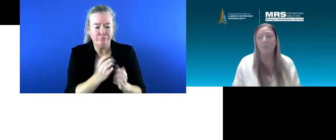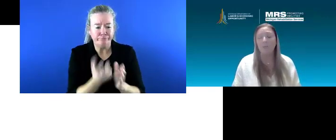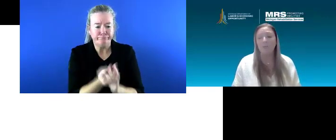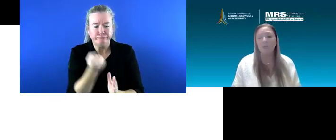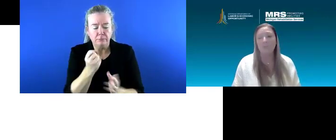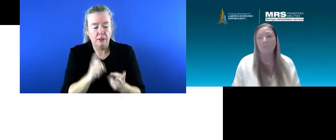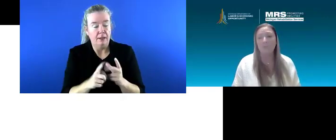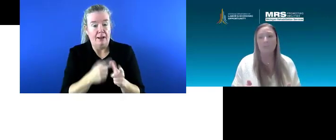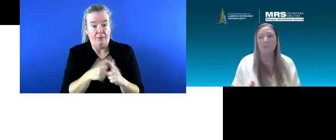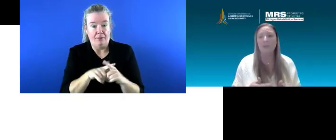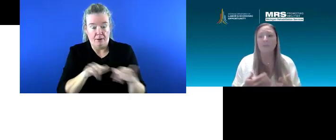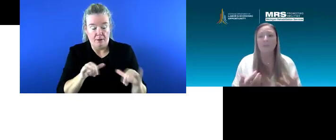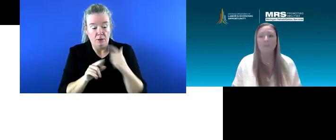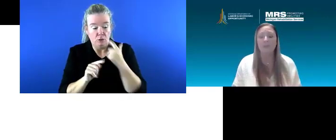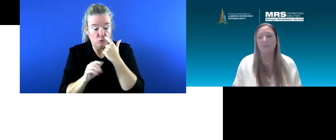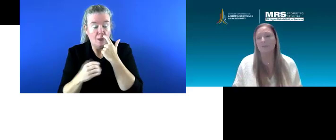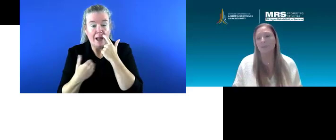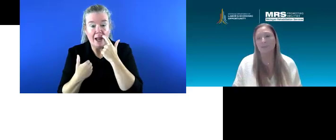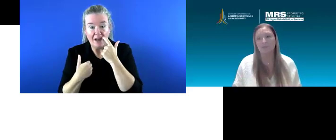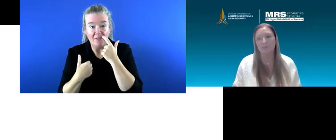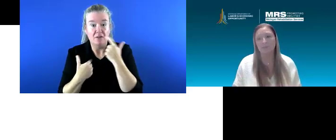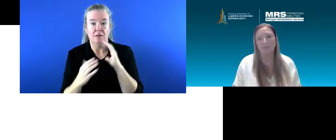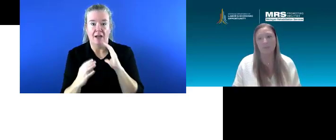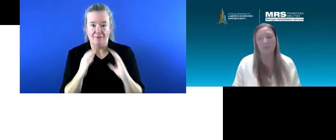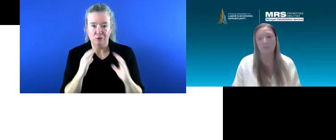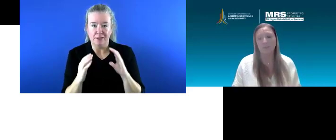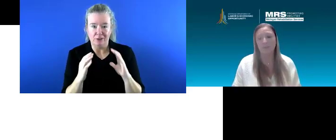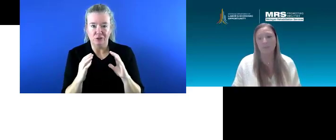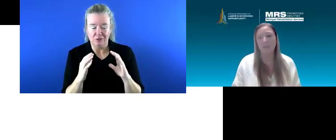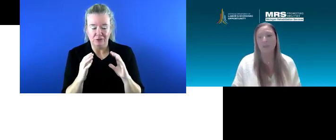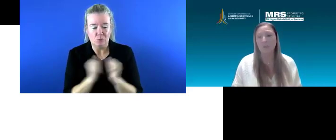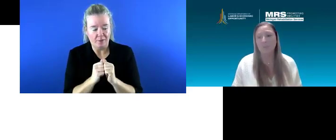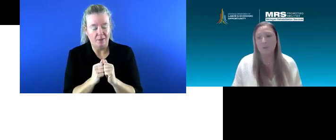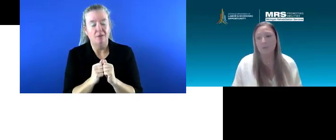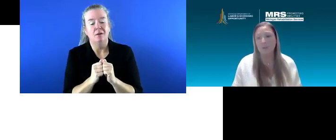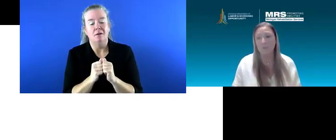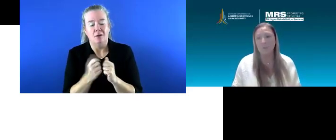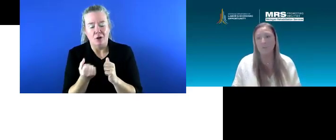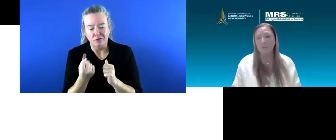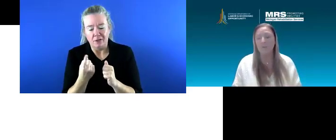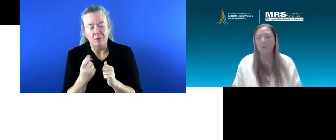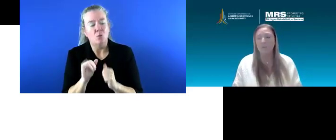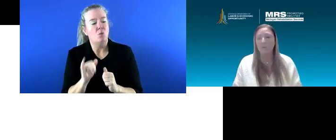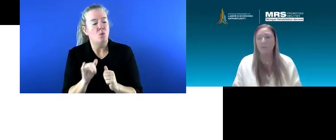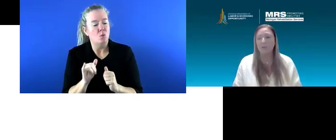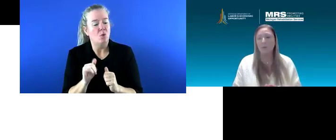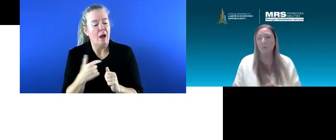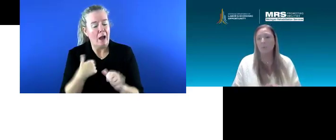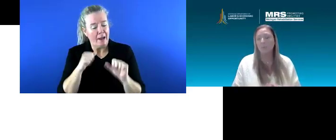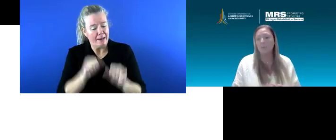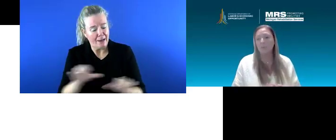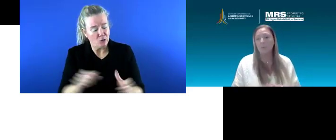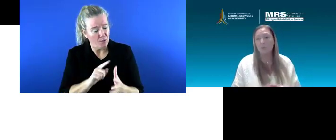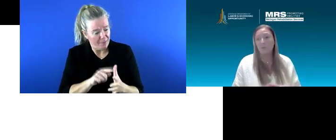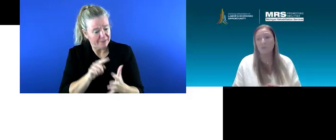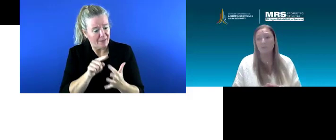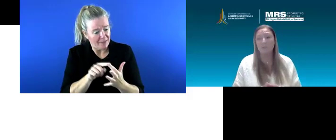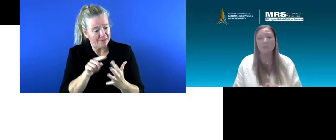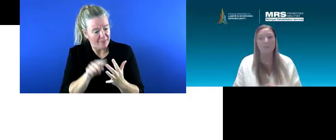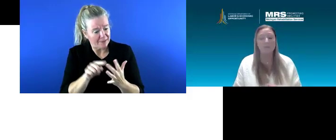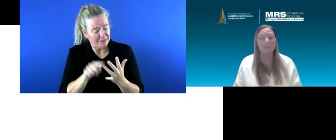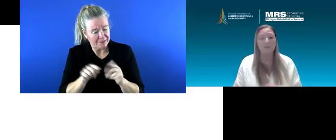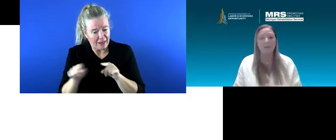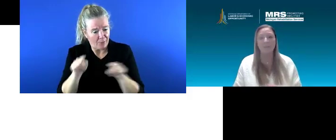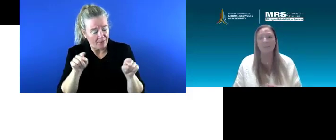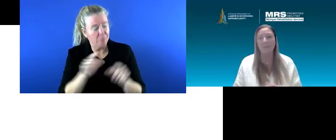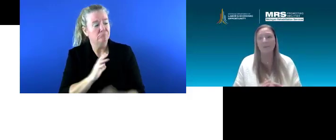And then also to just having those conversations and realizing what is out there. We know when we are working with